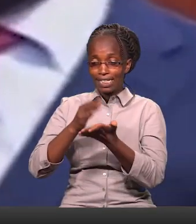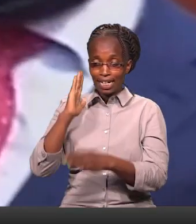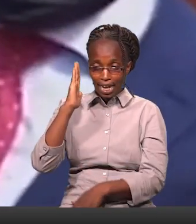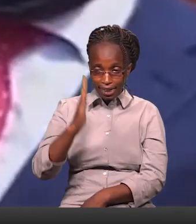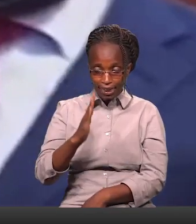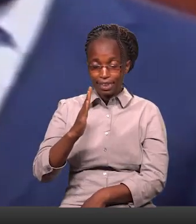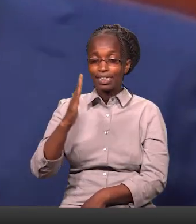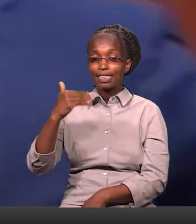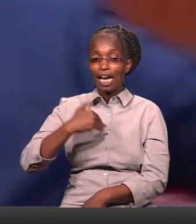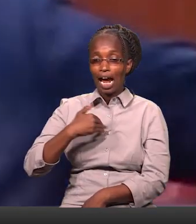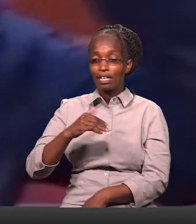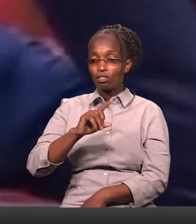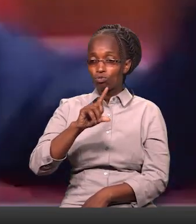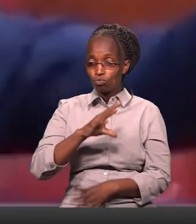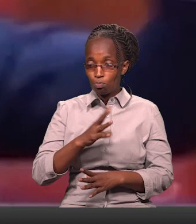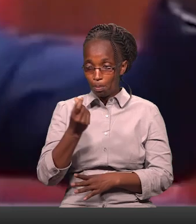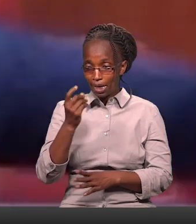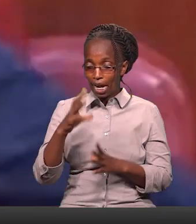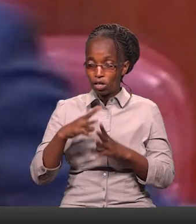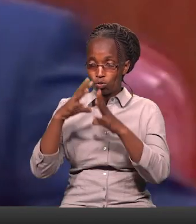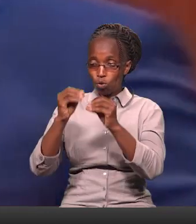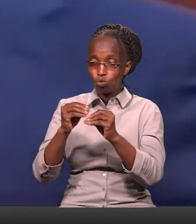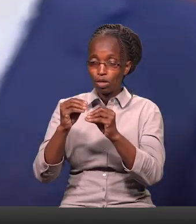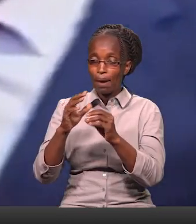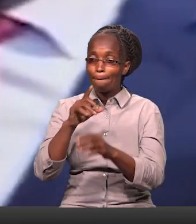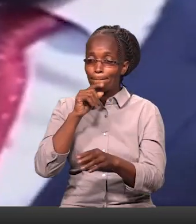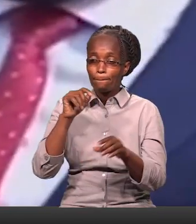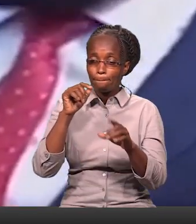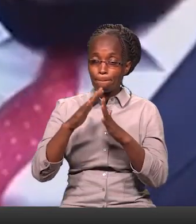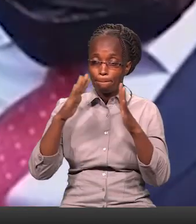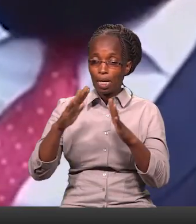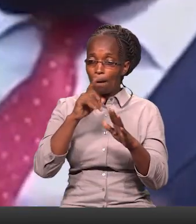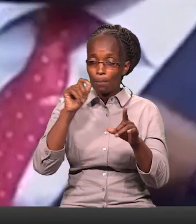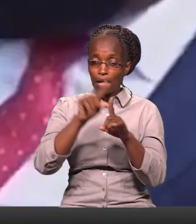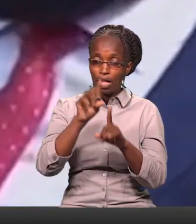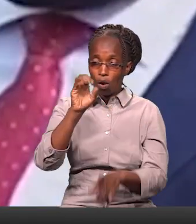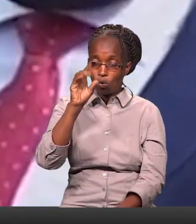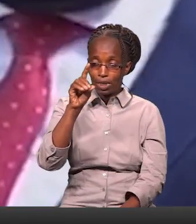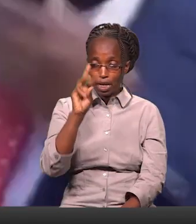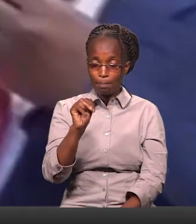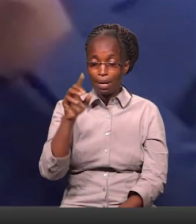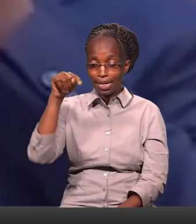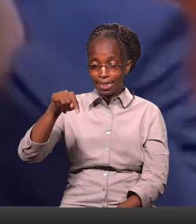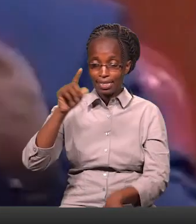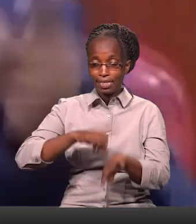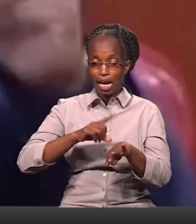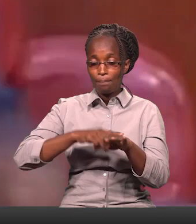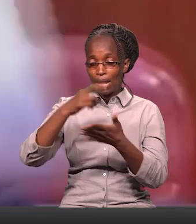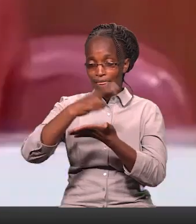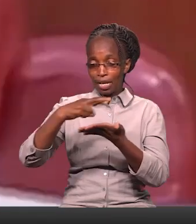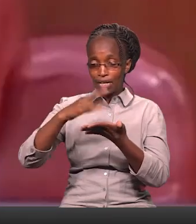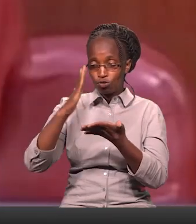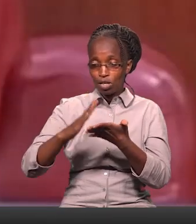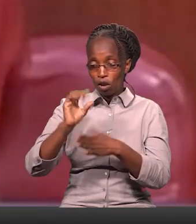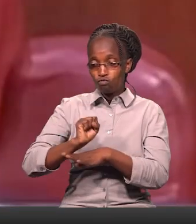directly It had to go to the big brother ODM And Mr. Speaker now with this law, the register of political